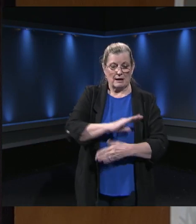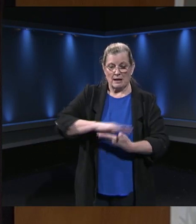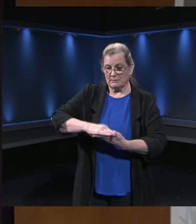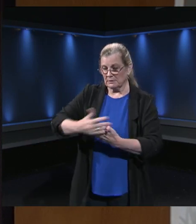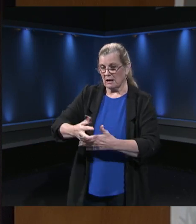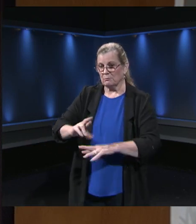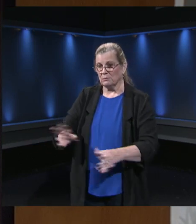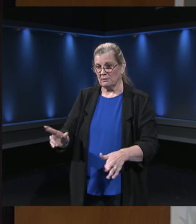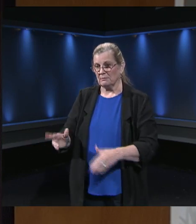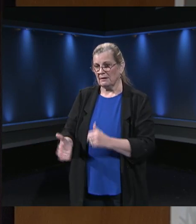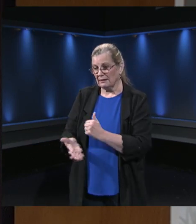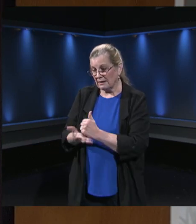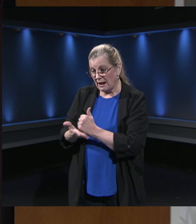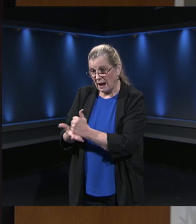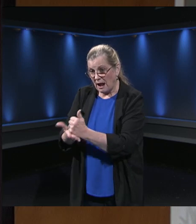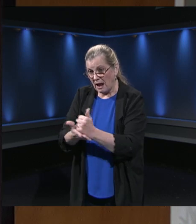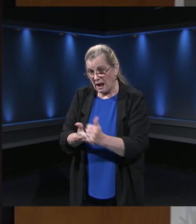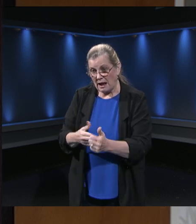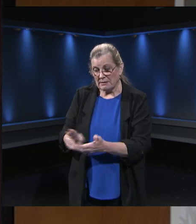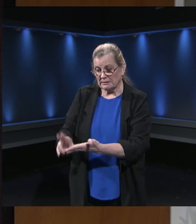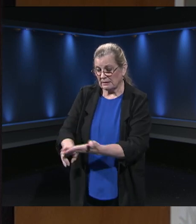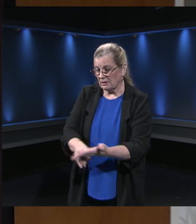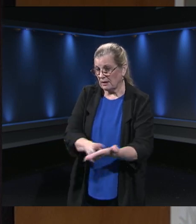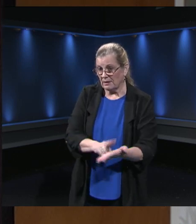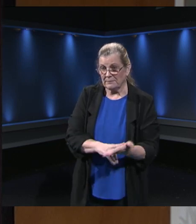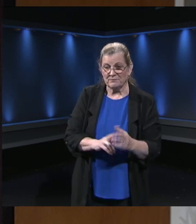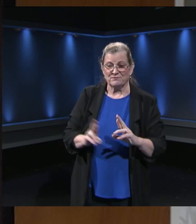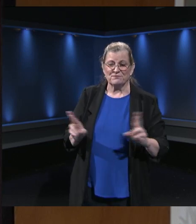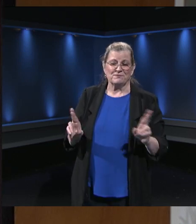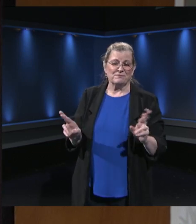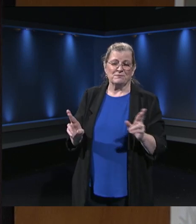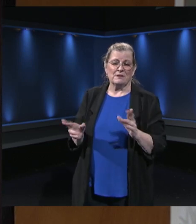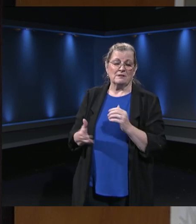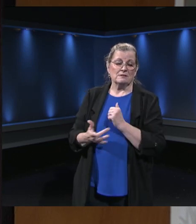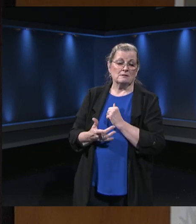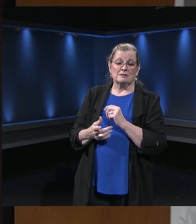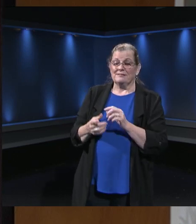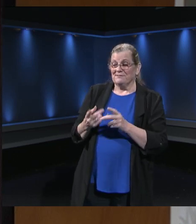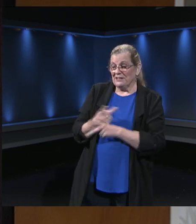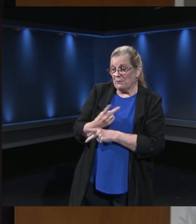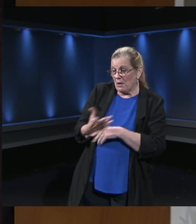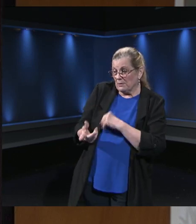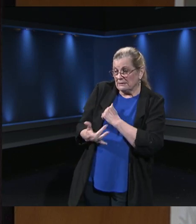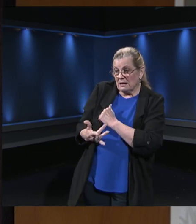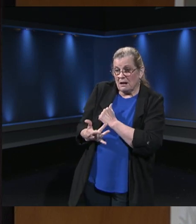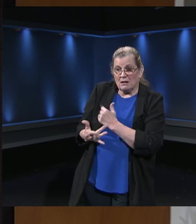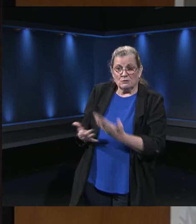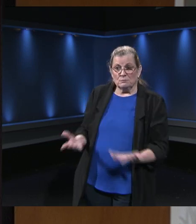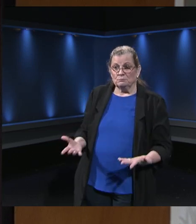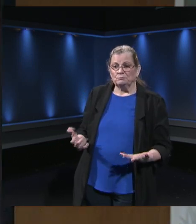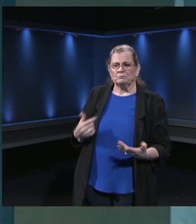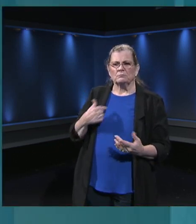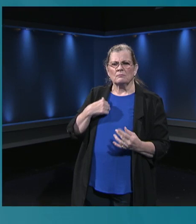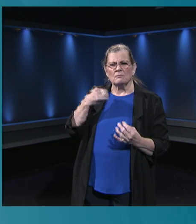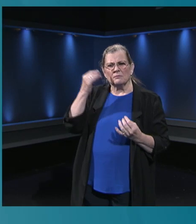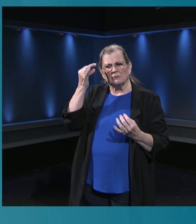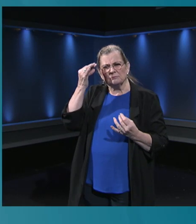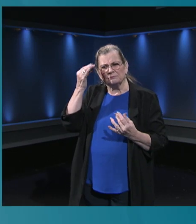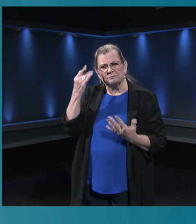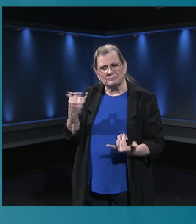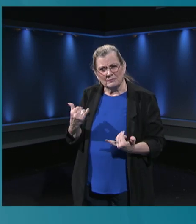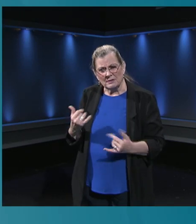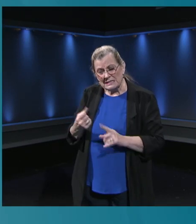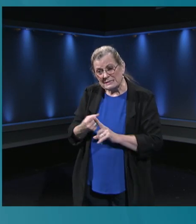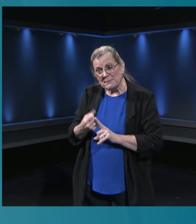-in sites as well. Fantastic, Leona. And then finally, we know that during this time there's lots of supports you might need.